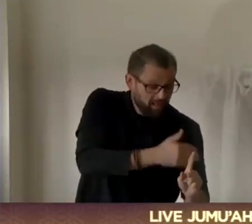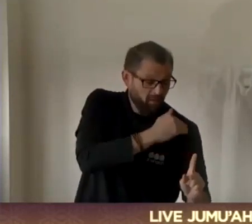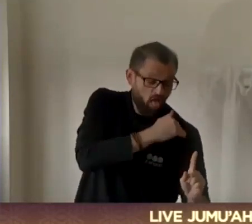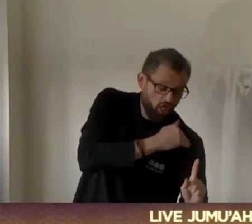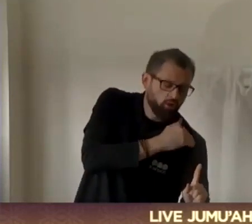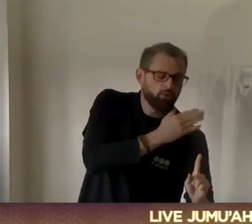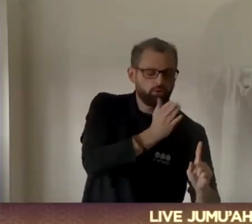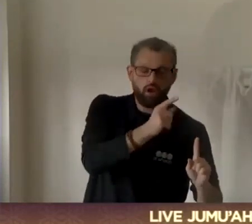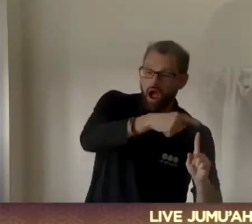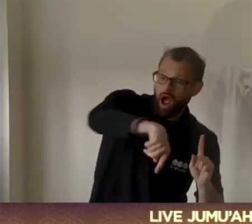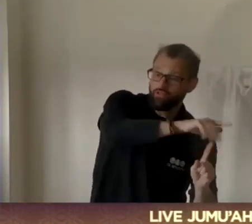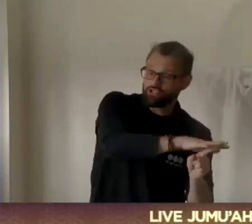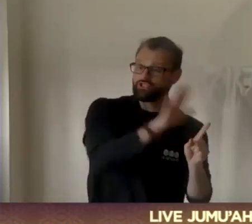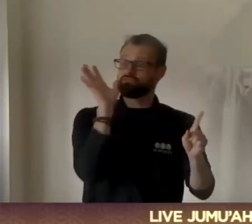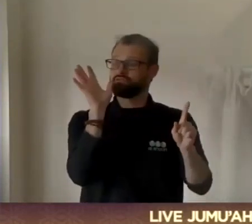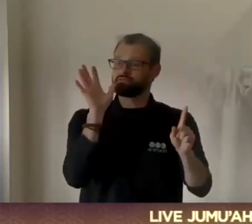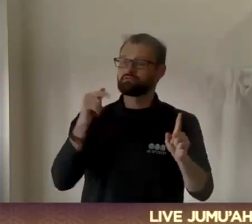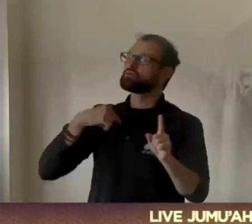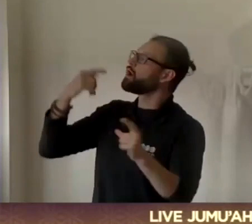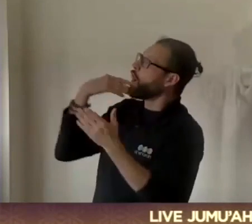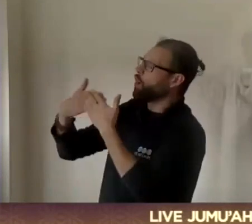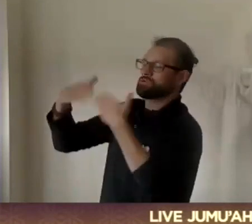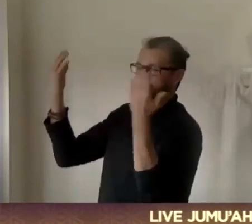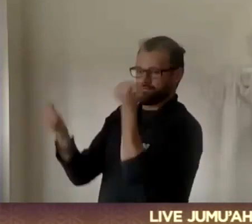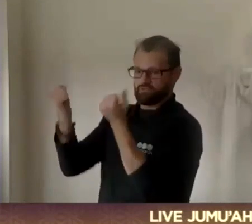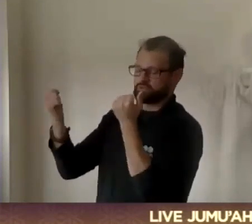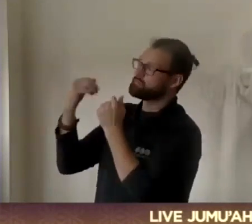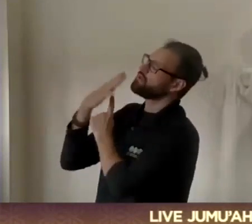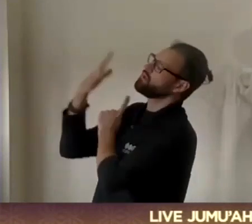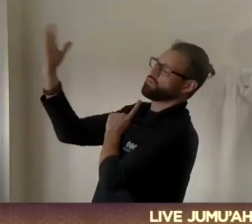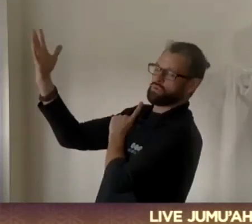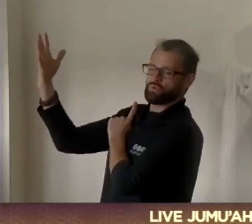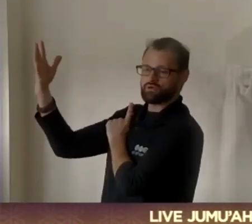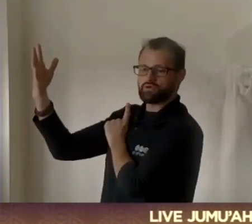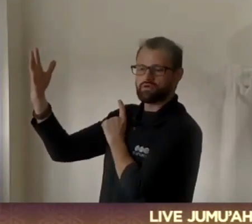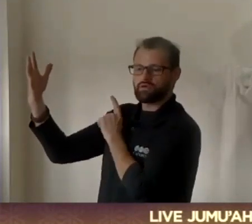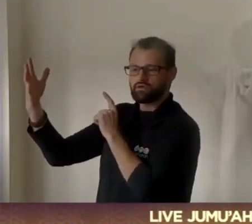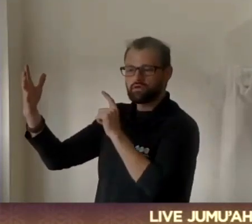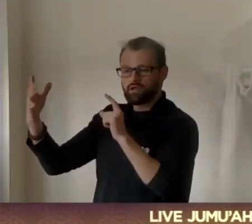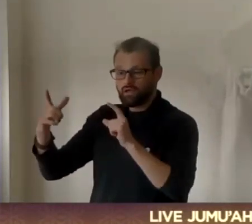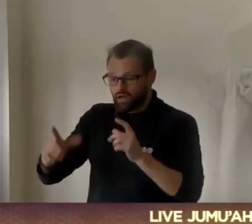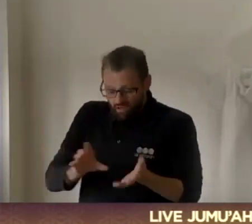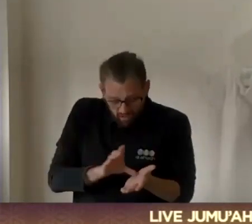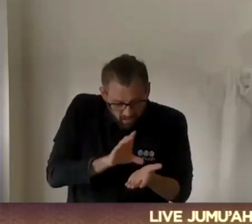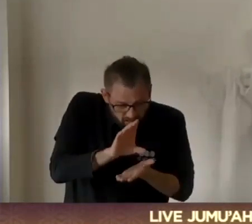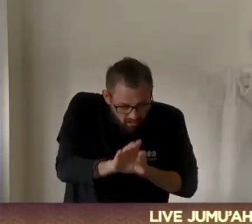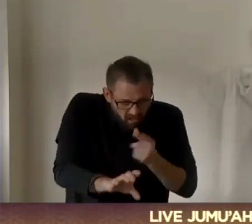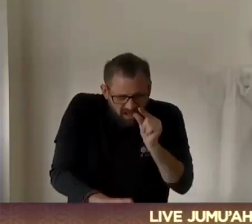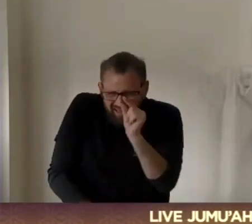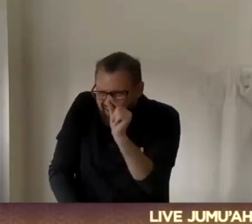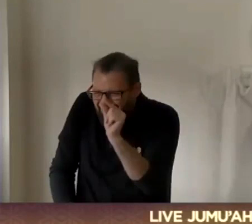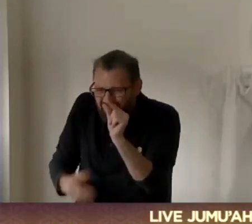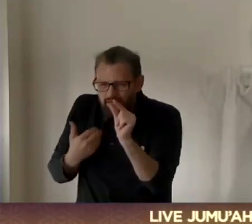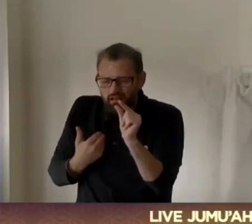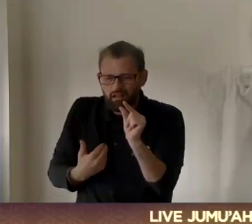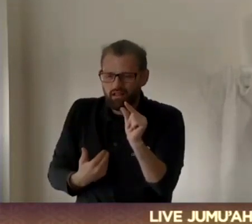reach out to others. It's a pillar of Islam. Zakah is a small percentage of your wealth. You can give more than that. The